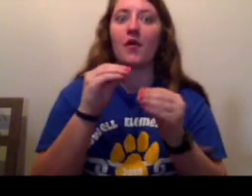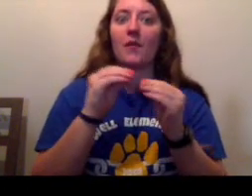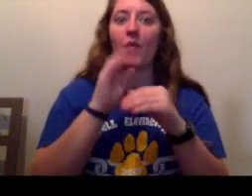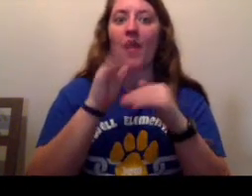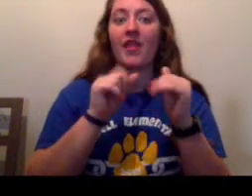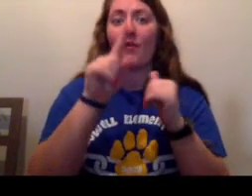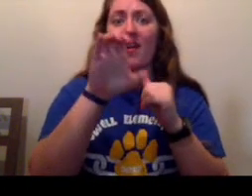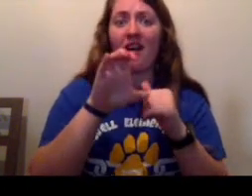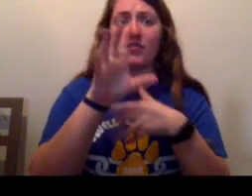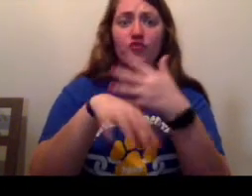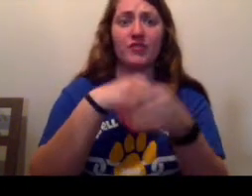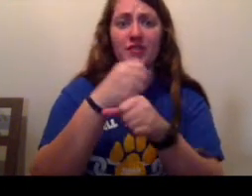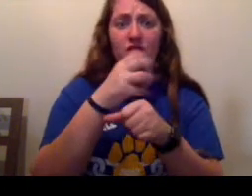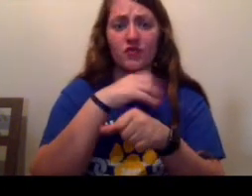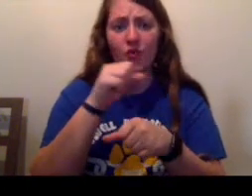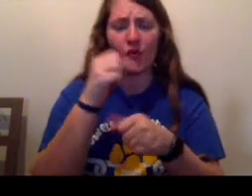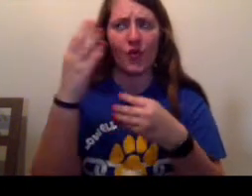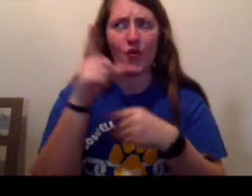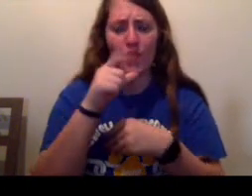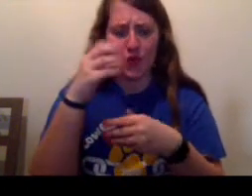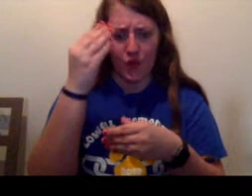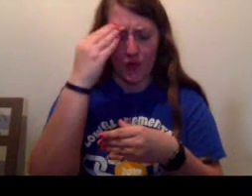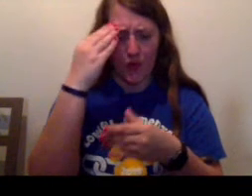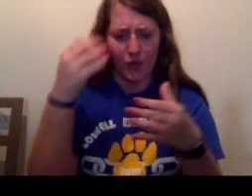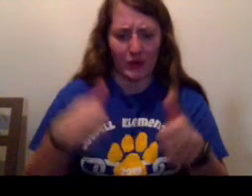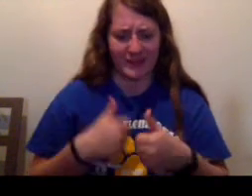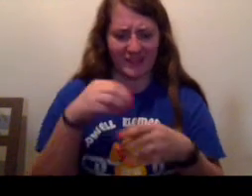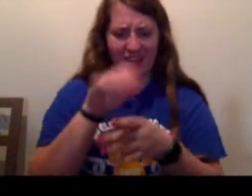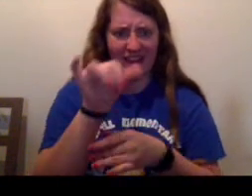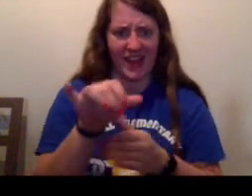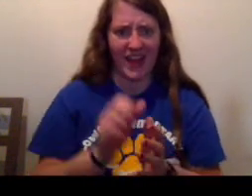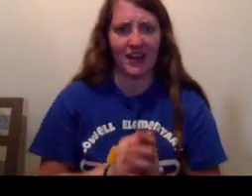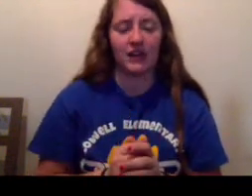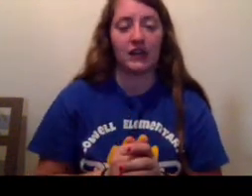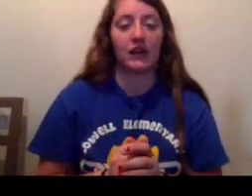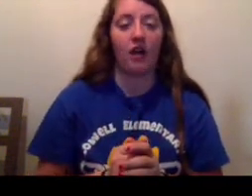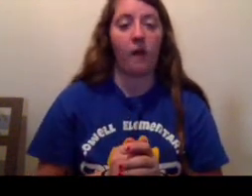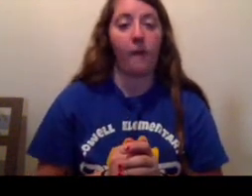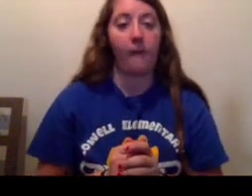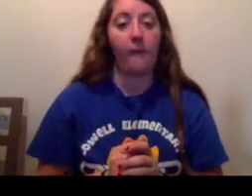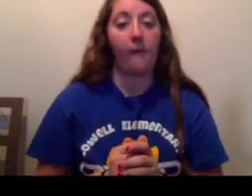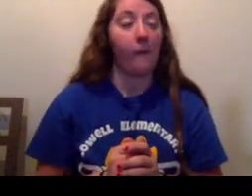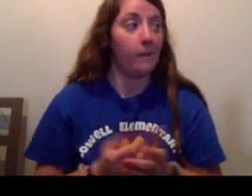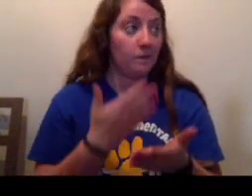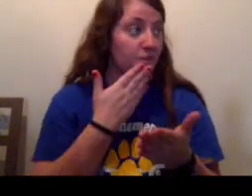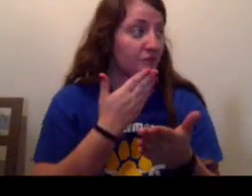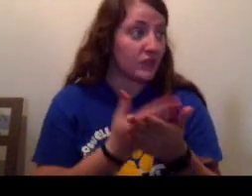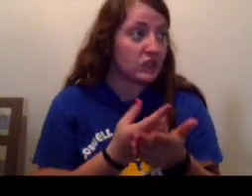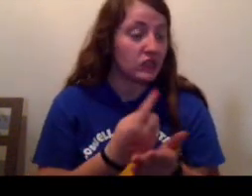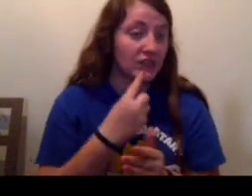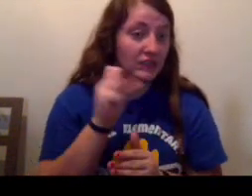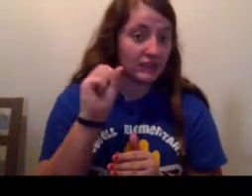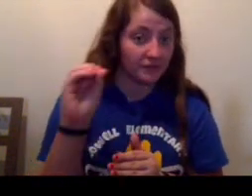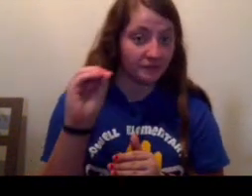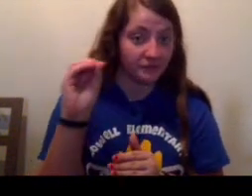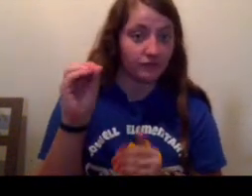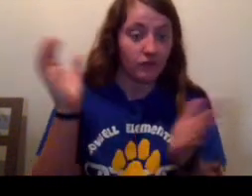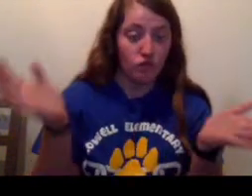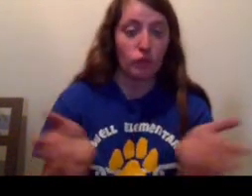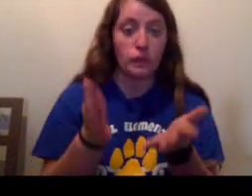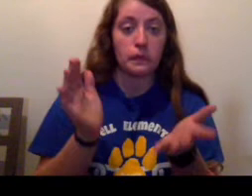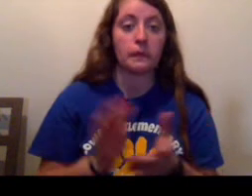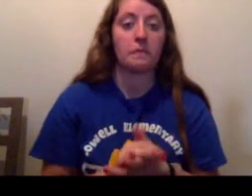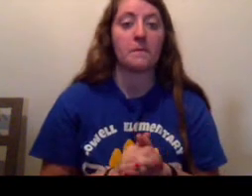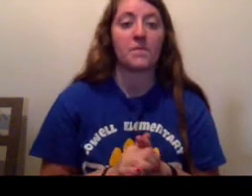Who knew what kind of bacteria might be living in it? It's good, said Zero, encouraging him.